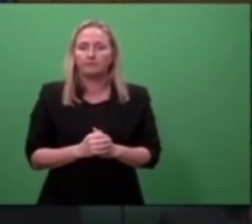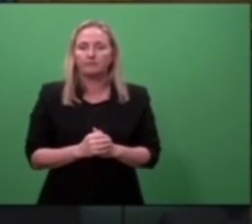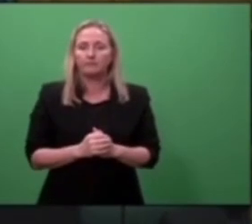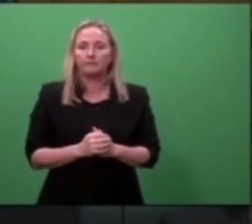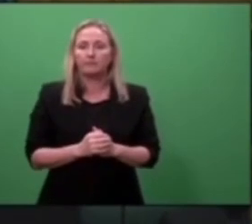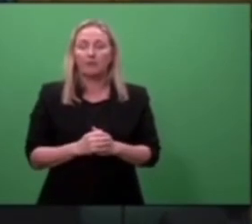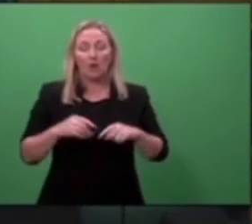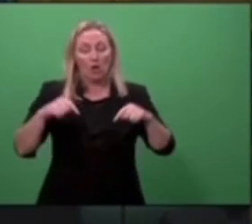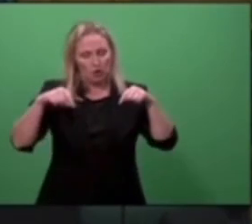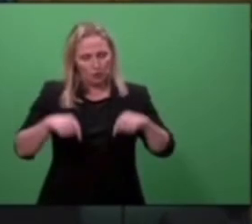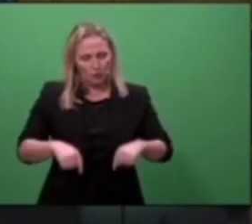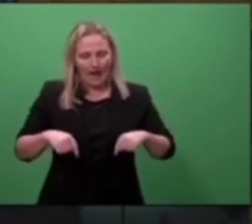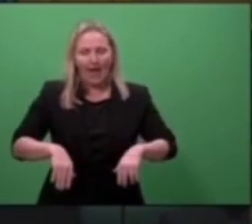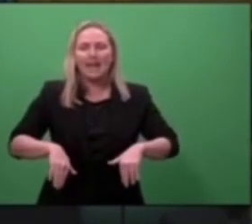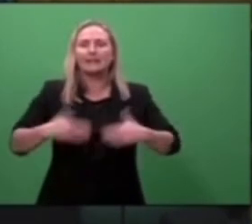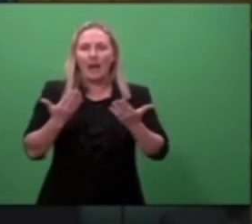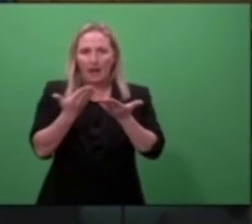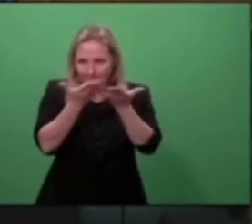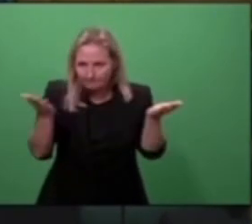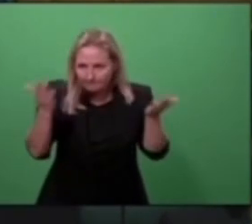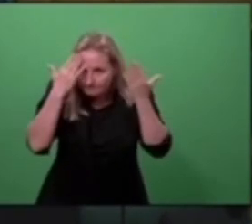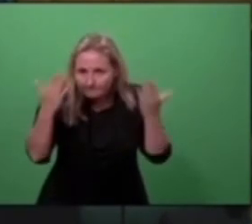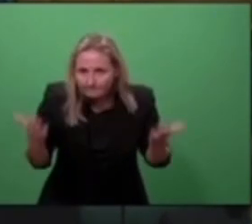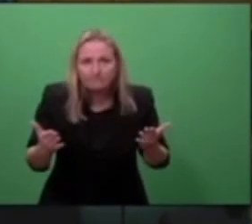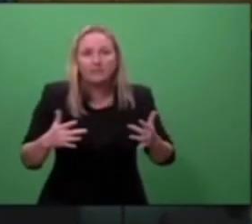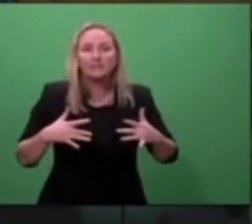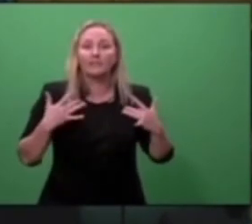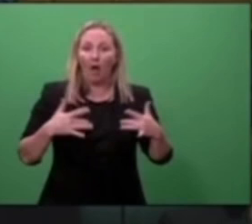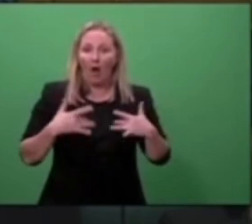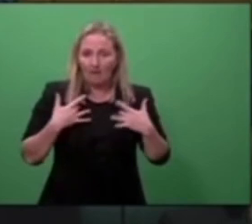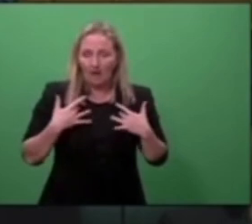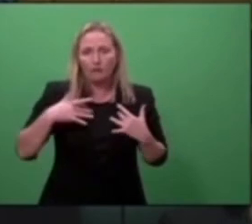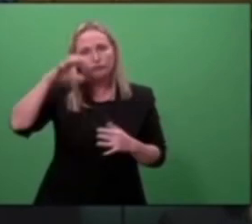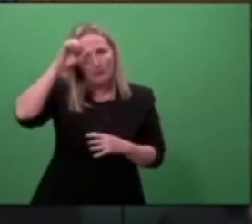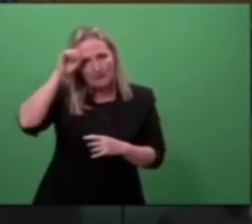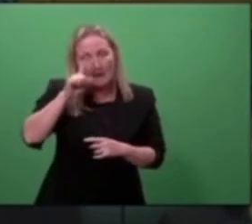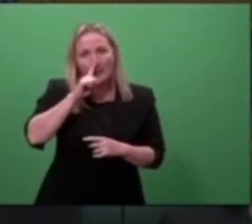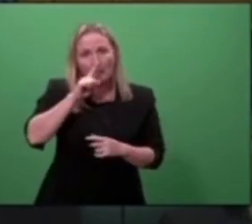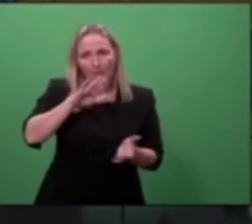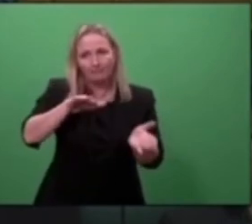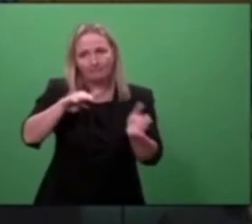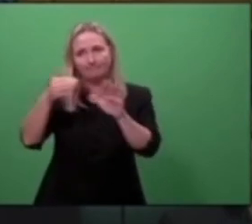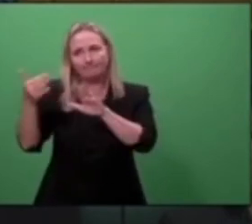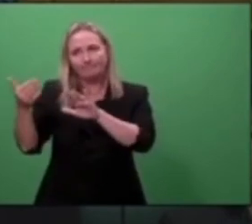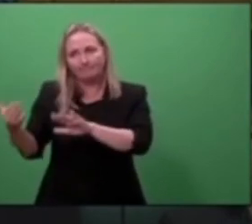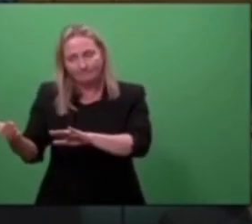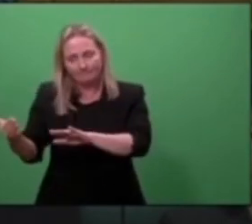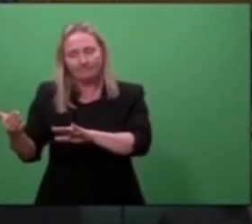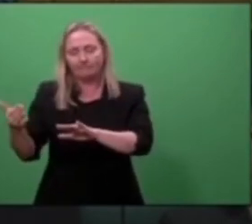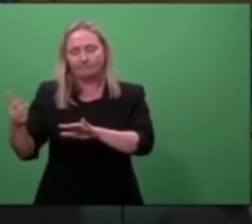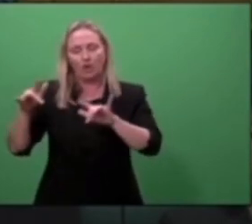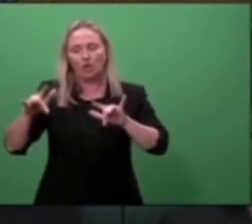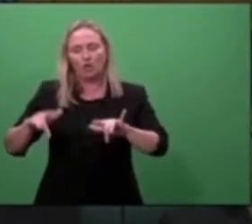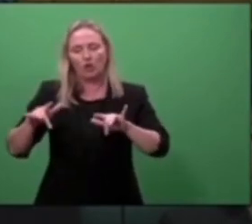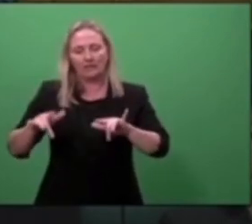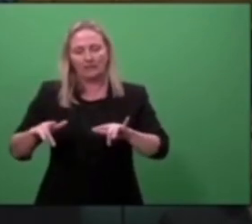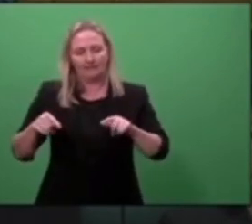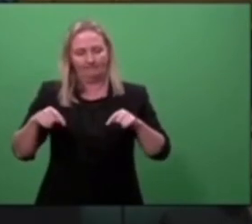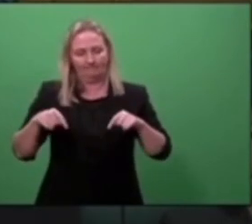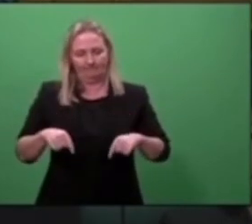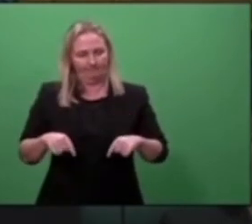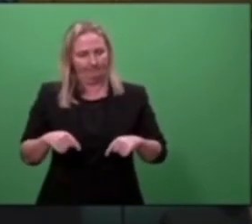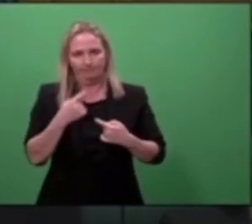survivors and especially to remember those who survived but could not see this report published today.